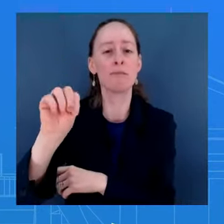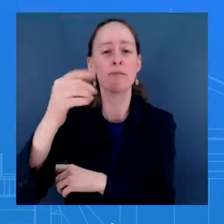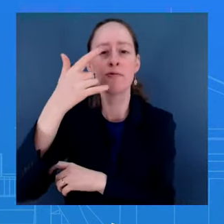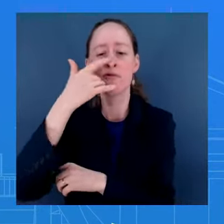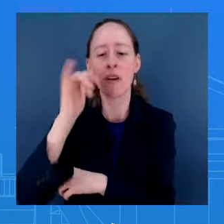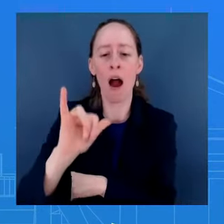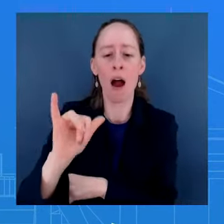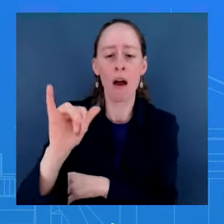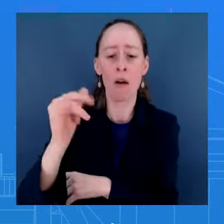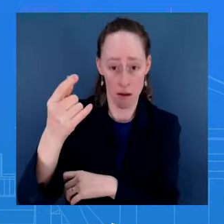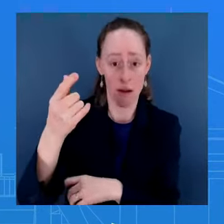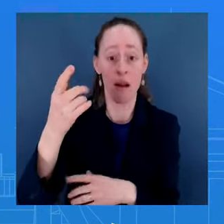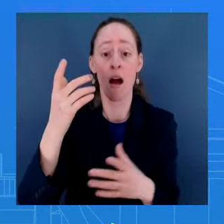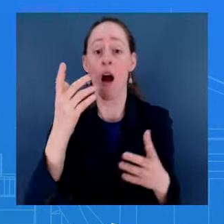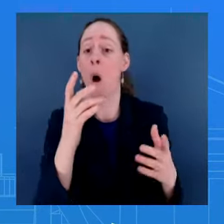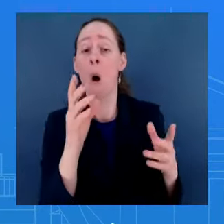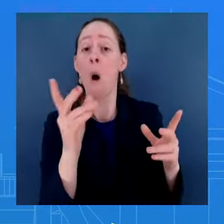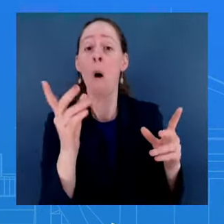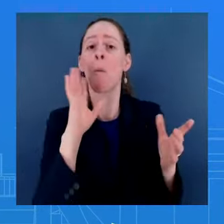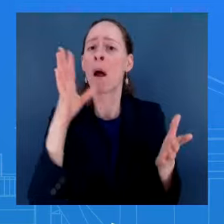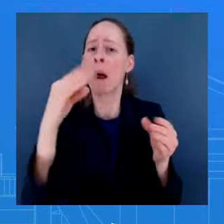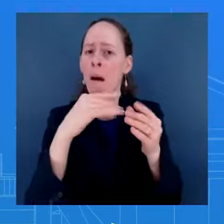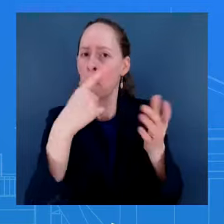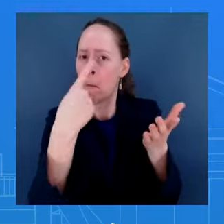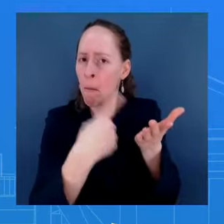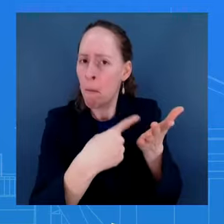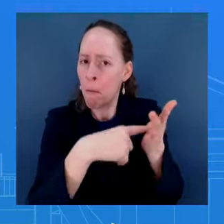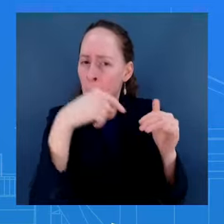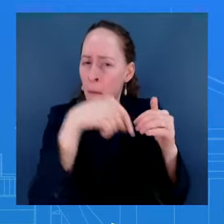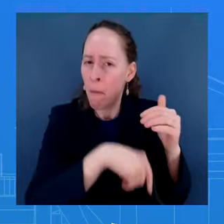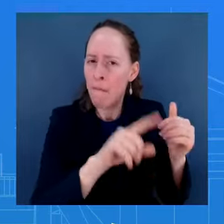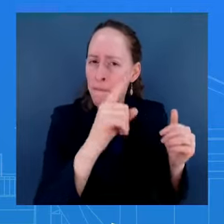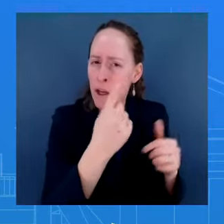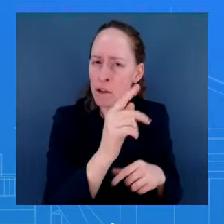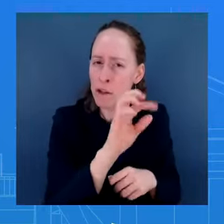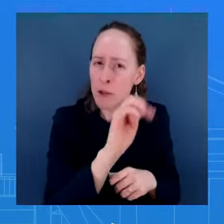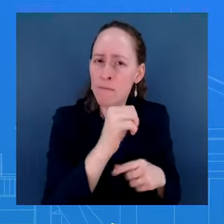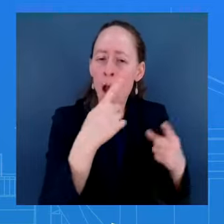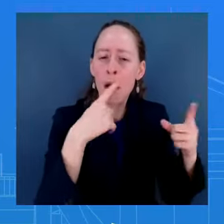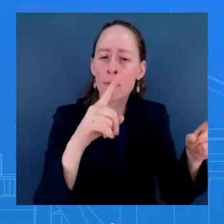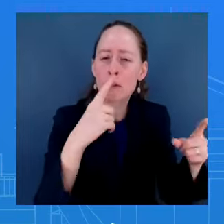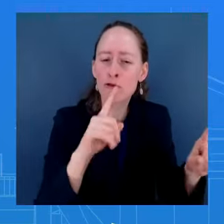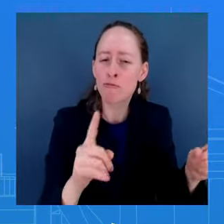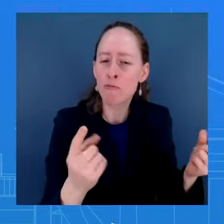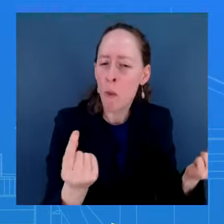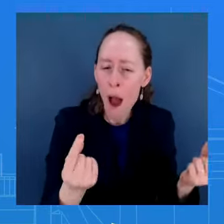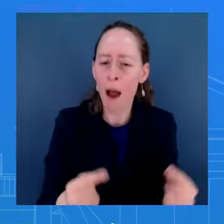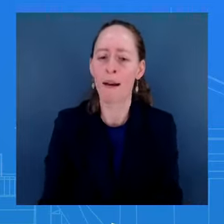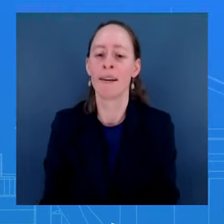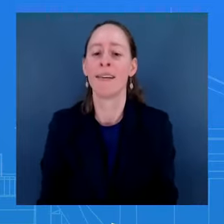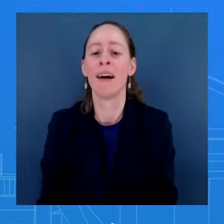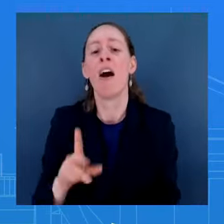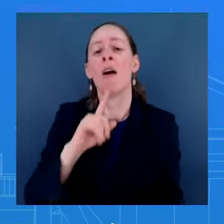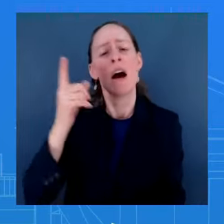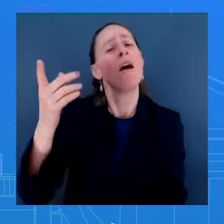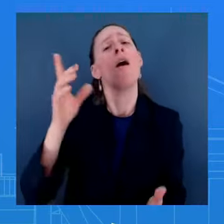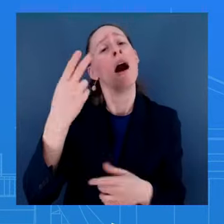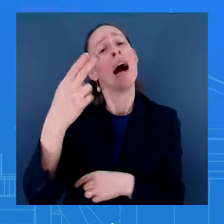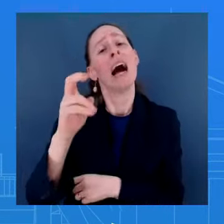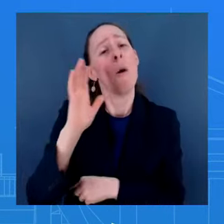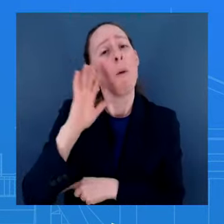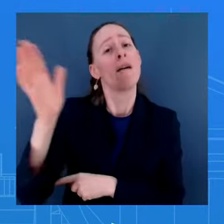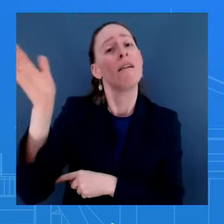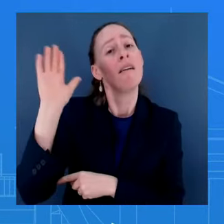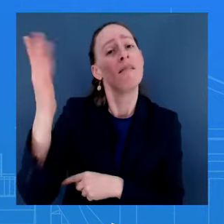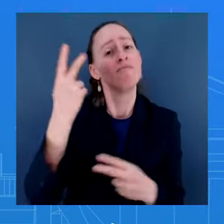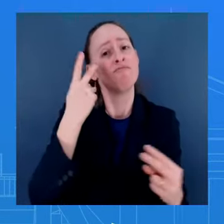you right now. What I can say is he's going to take a look back, as I said at the top, look at the achievements and the successes that we have had